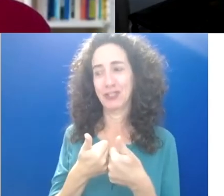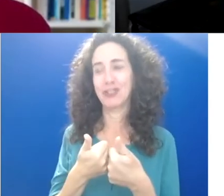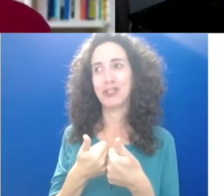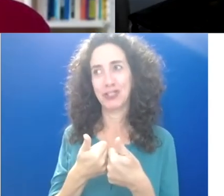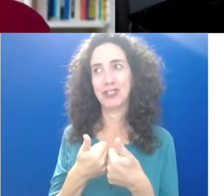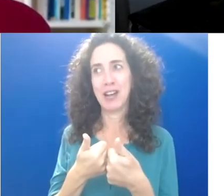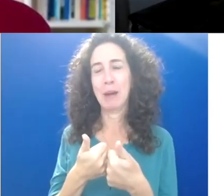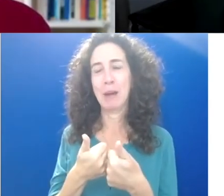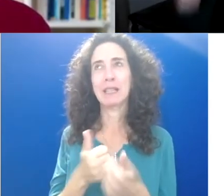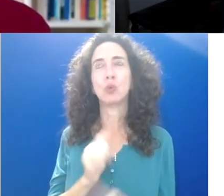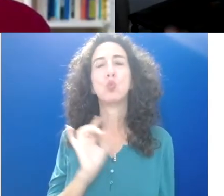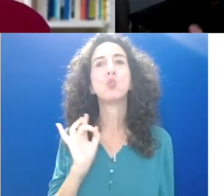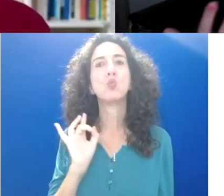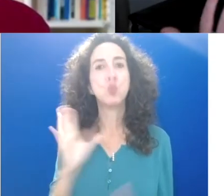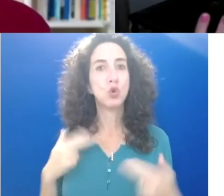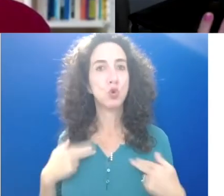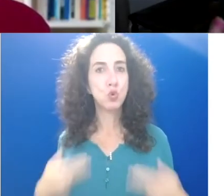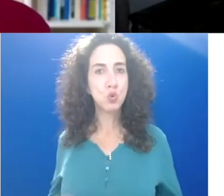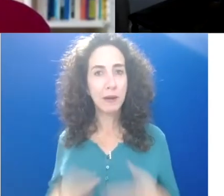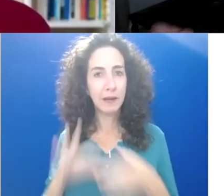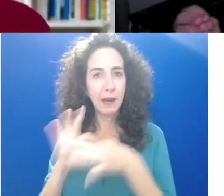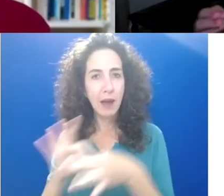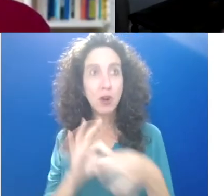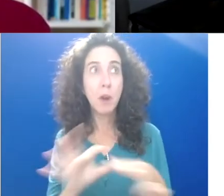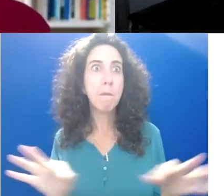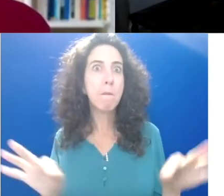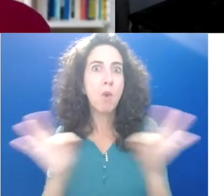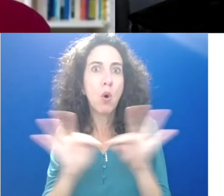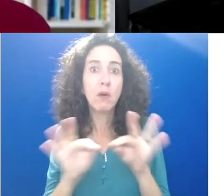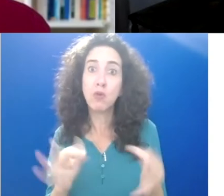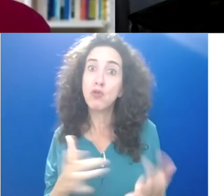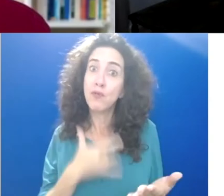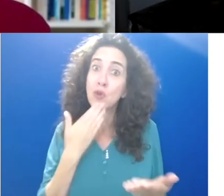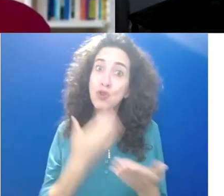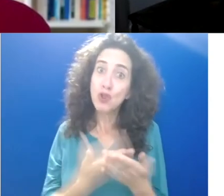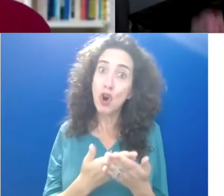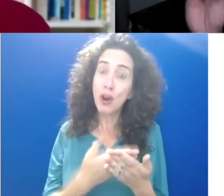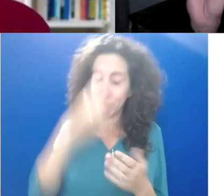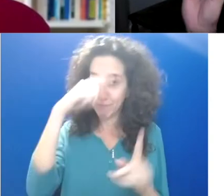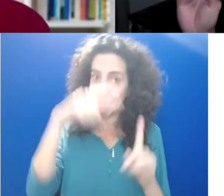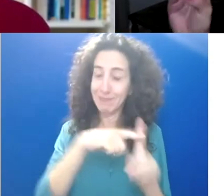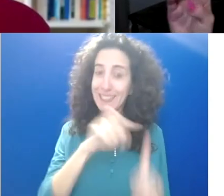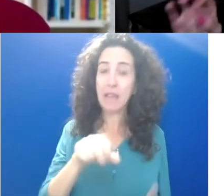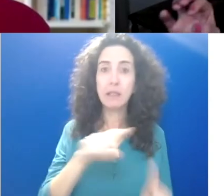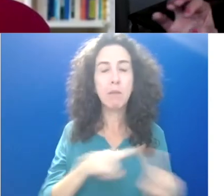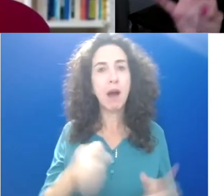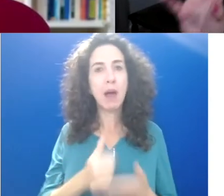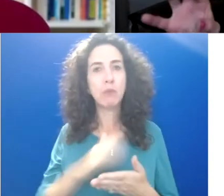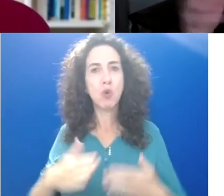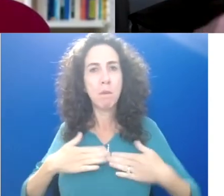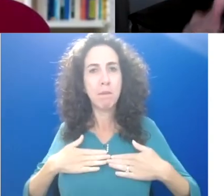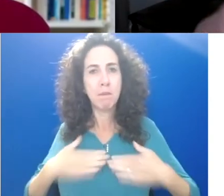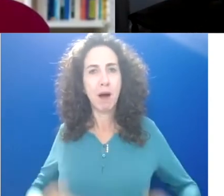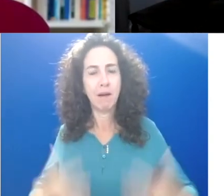connection is. And I should say, not just because it makes us feel good, it's actually enormously important for us physically. Isolation and loneliness